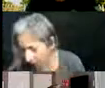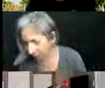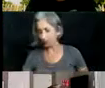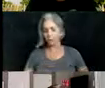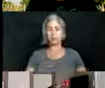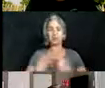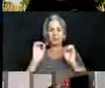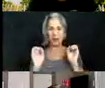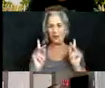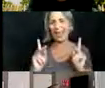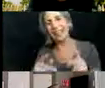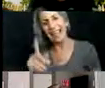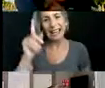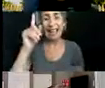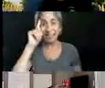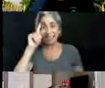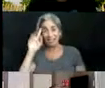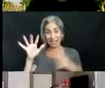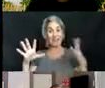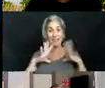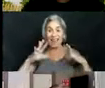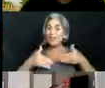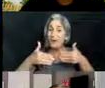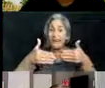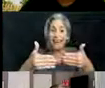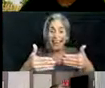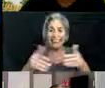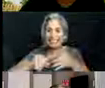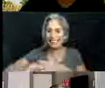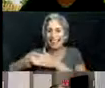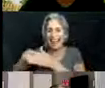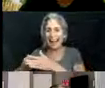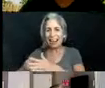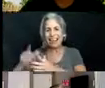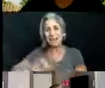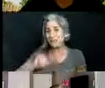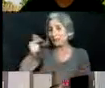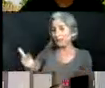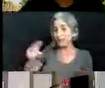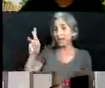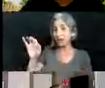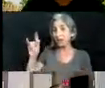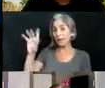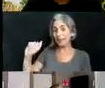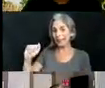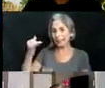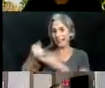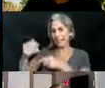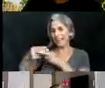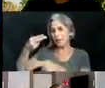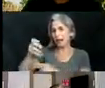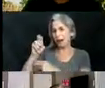all right so i think we're safe to go ahead and get started so i'm going to pass it off to rebecca harvey who's going to give a brief introduction